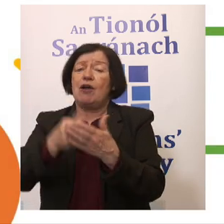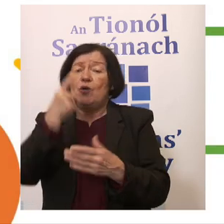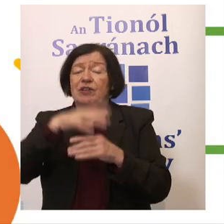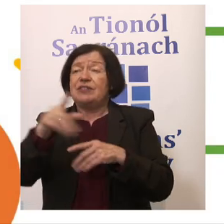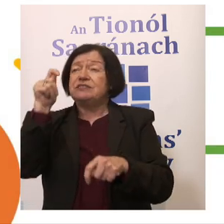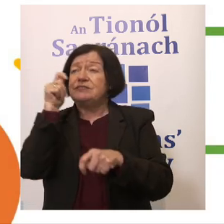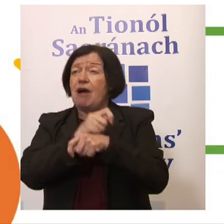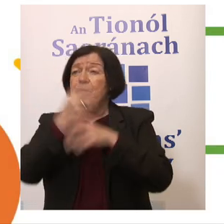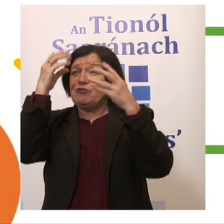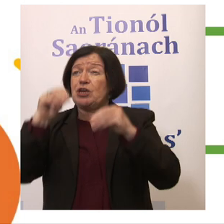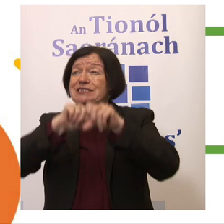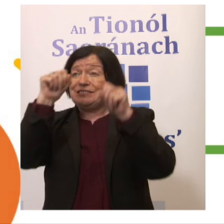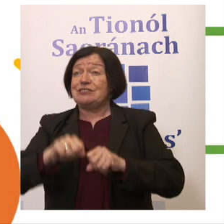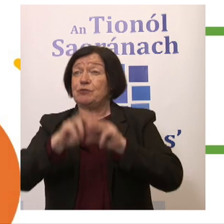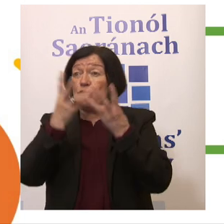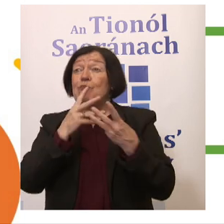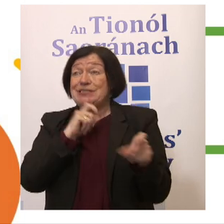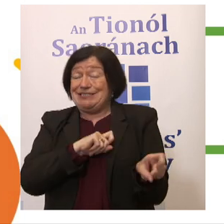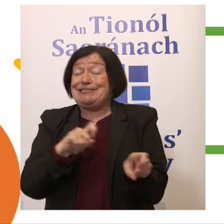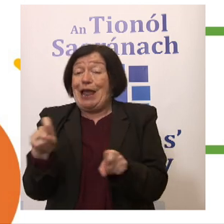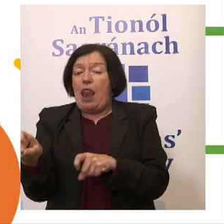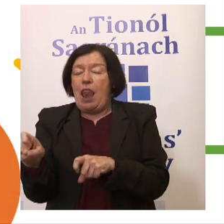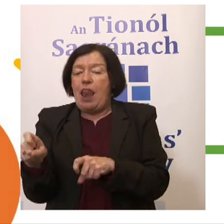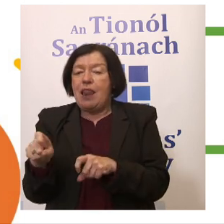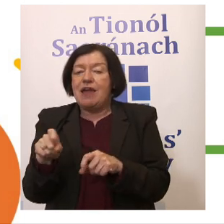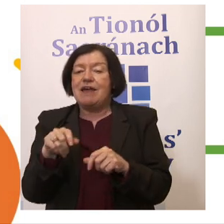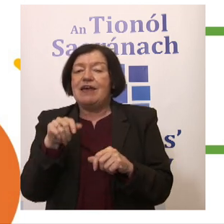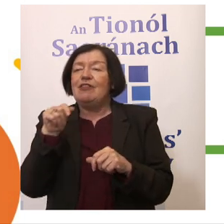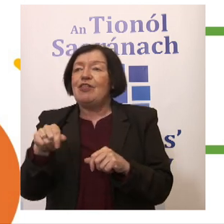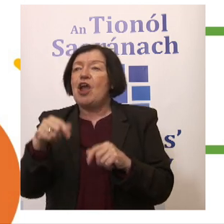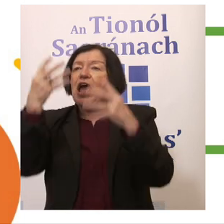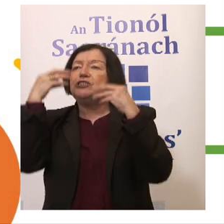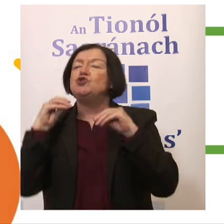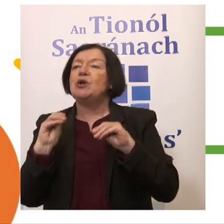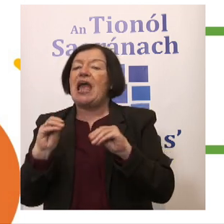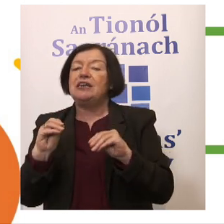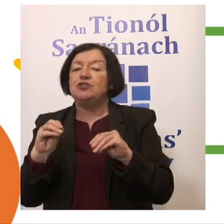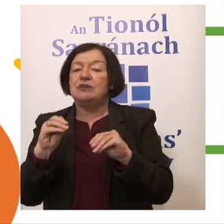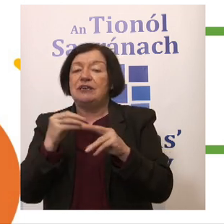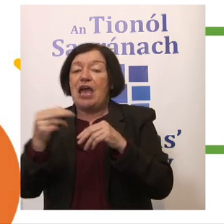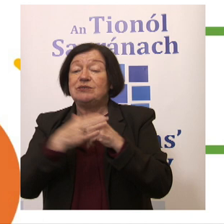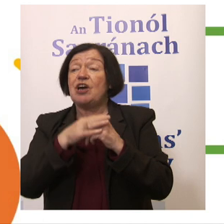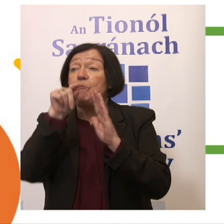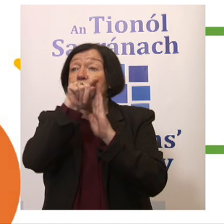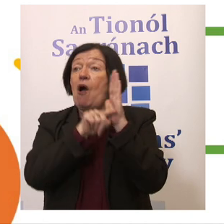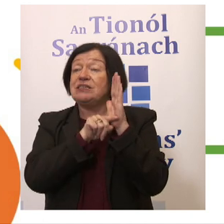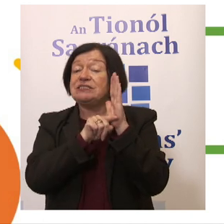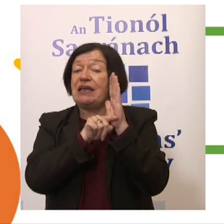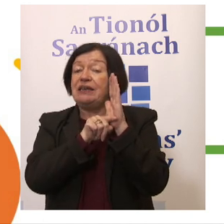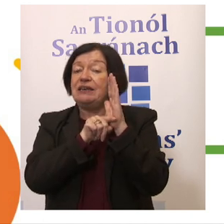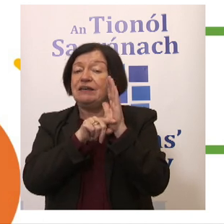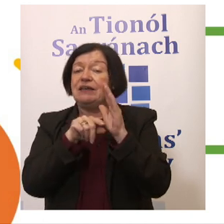top education systems in the world and still is. There, effectively, education outside of the policy sphere